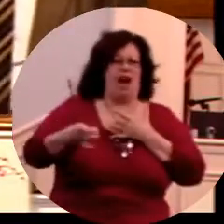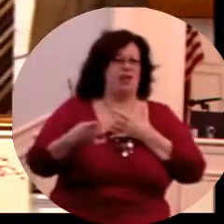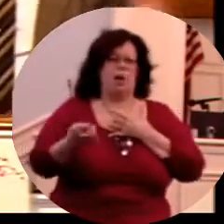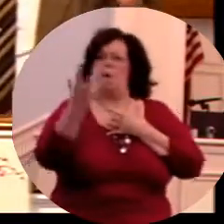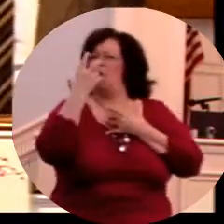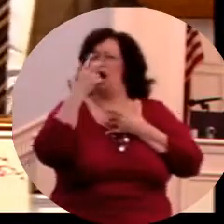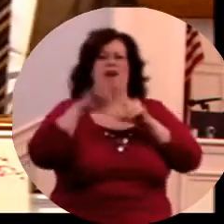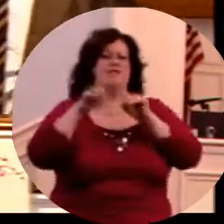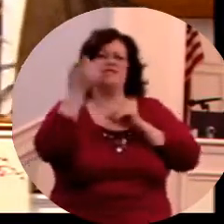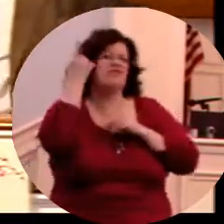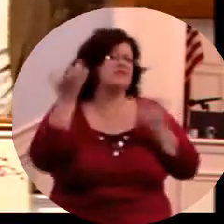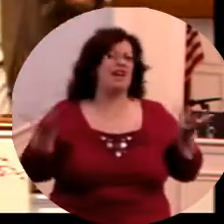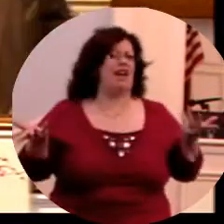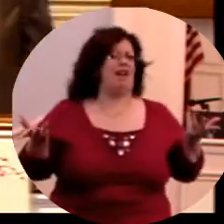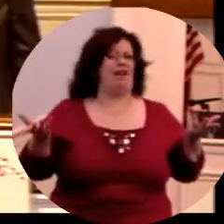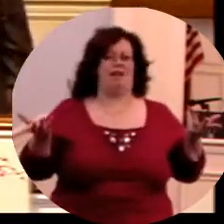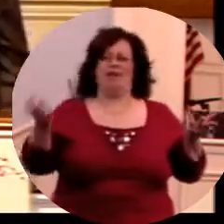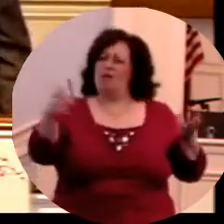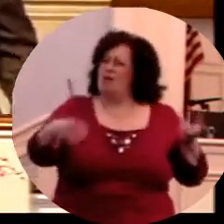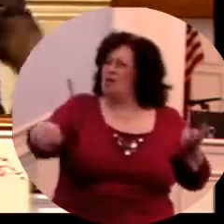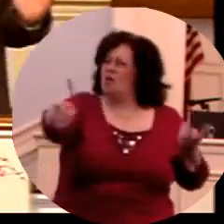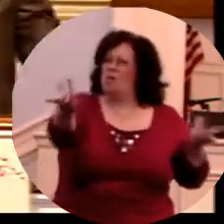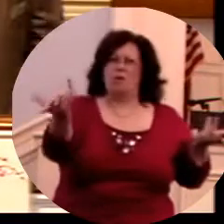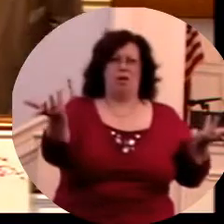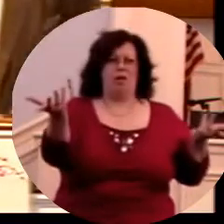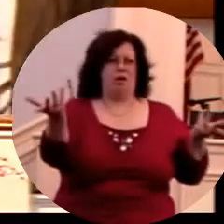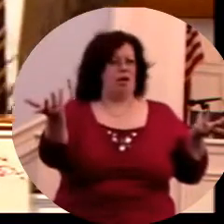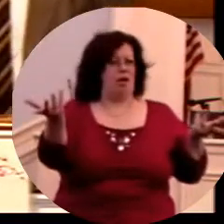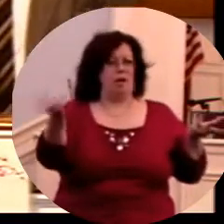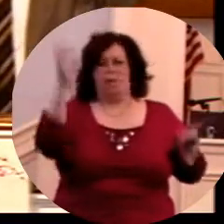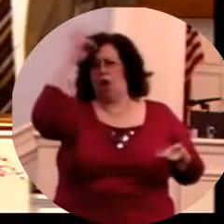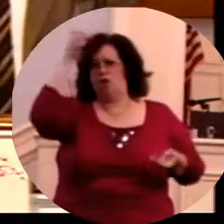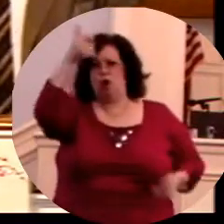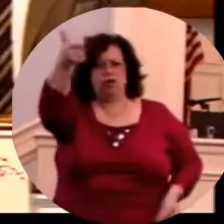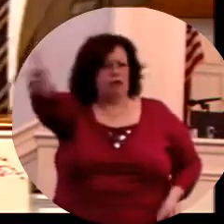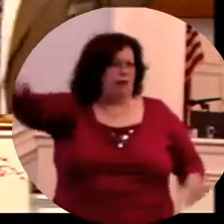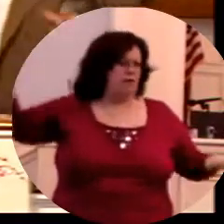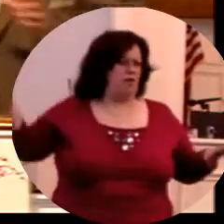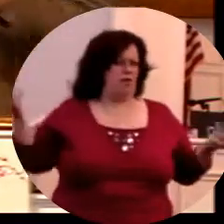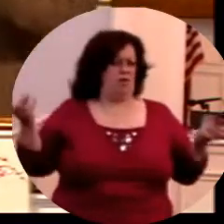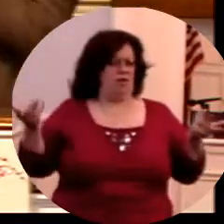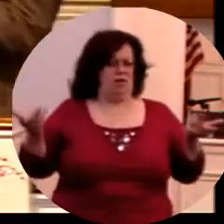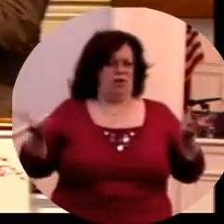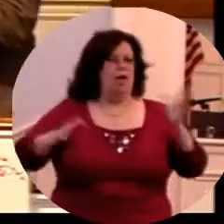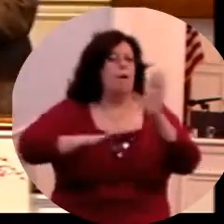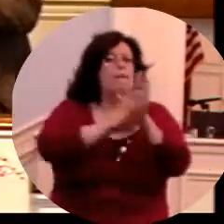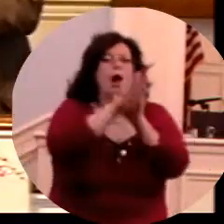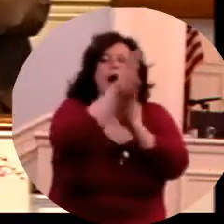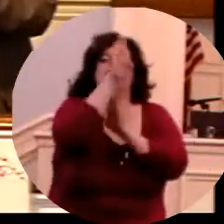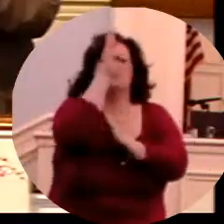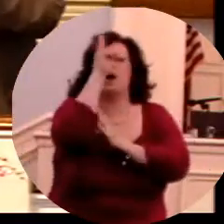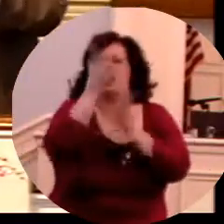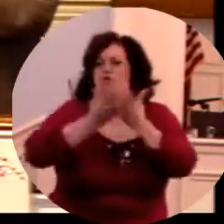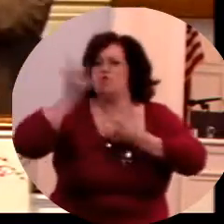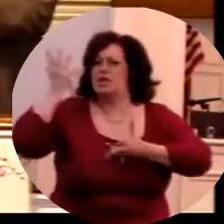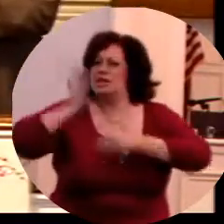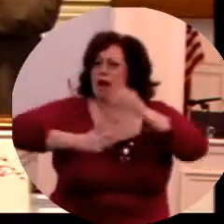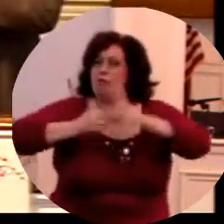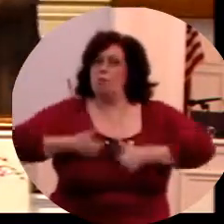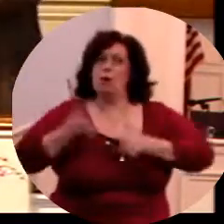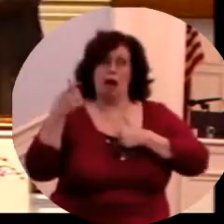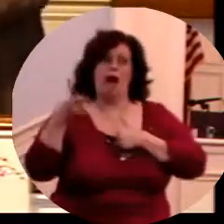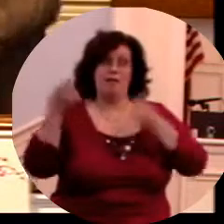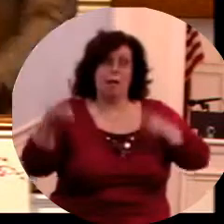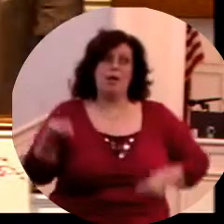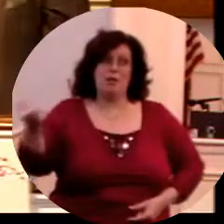poor, and blind, and naked. Look at this, my friend. We have prosperity produced in captivity,